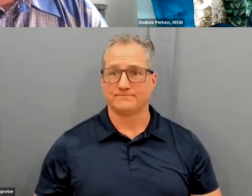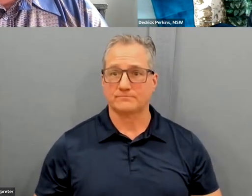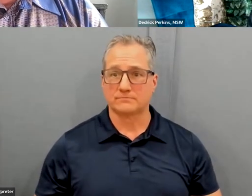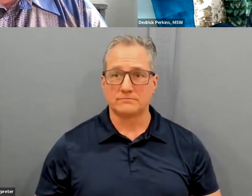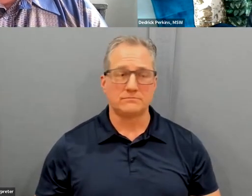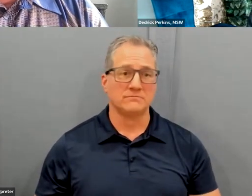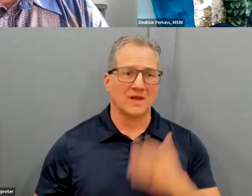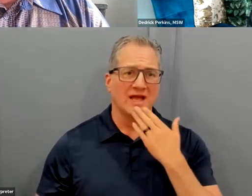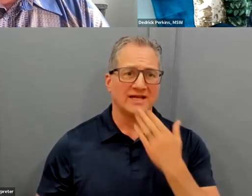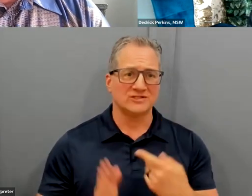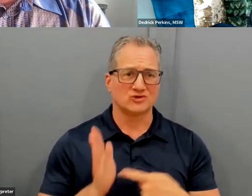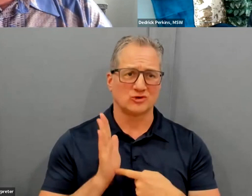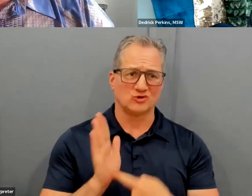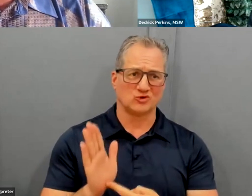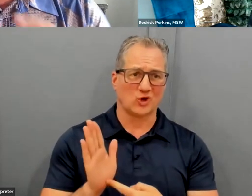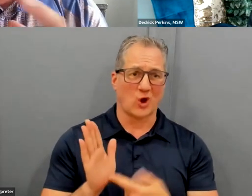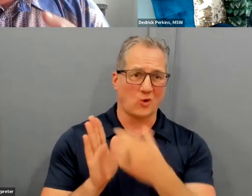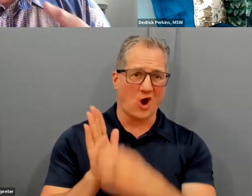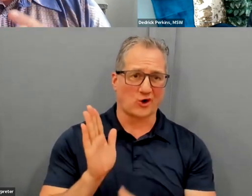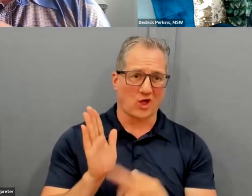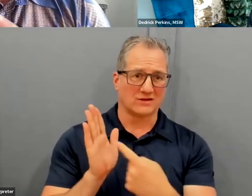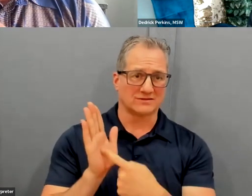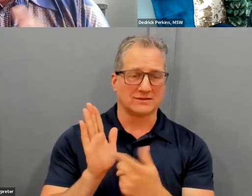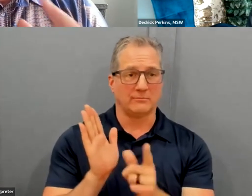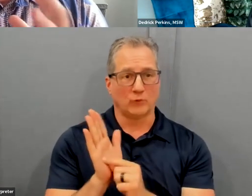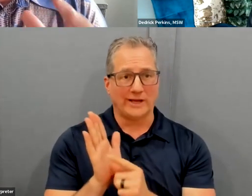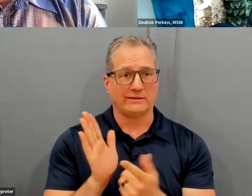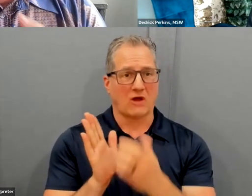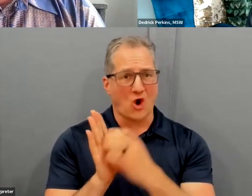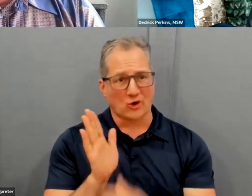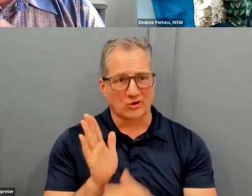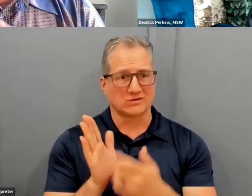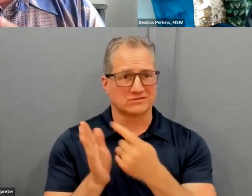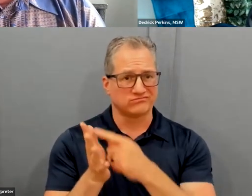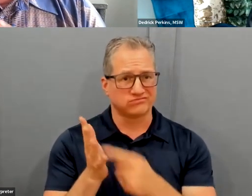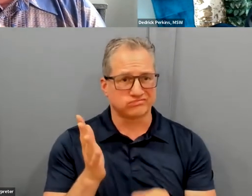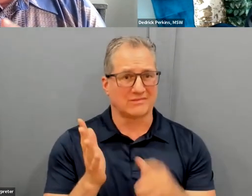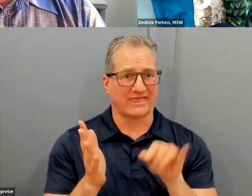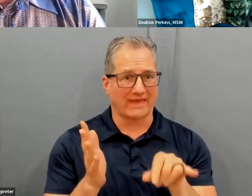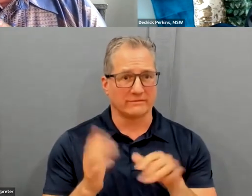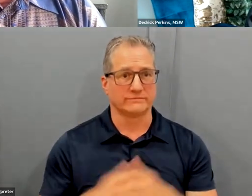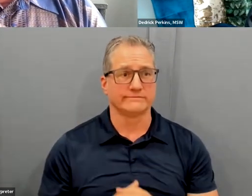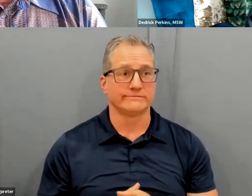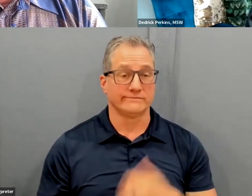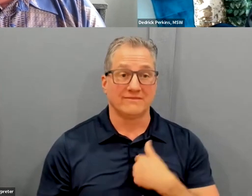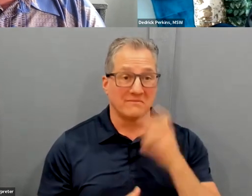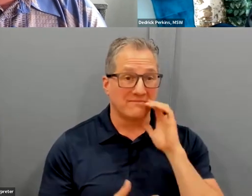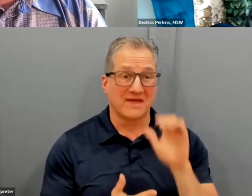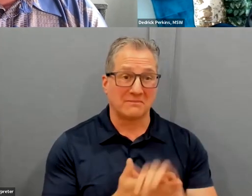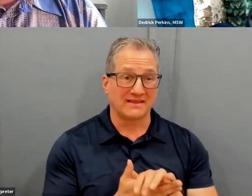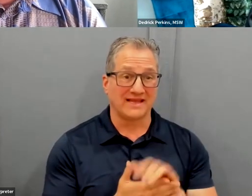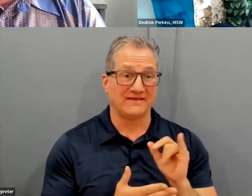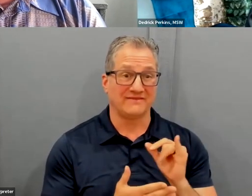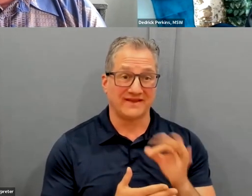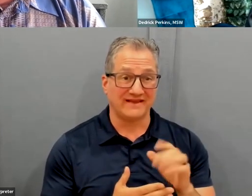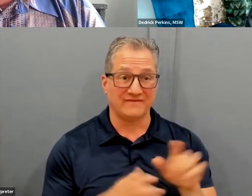just to prepare them. I'm a firm believer in if you're going to